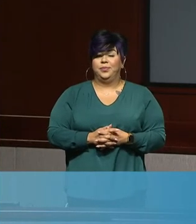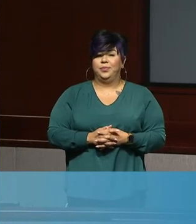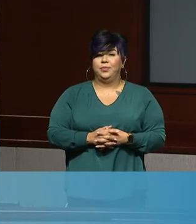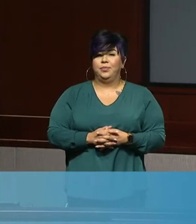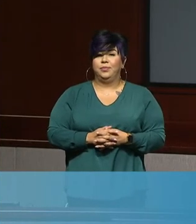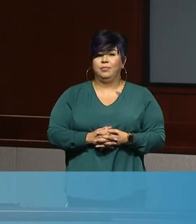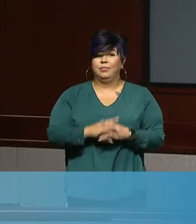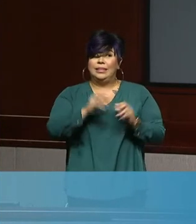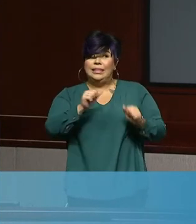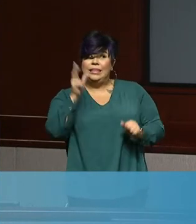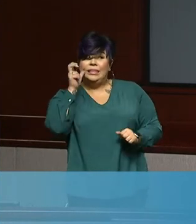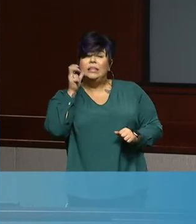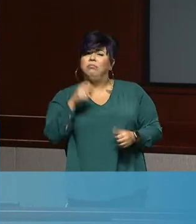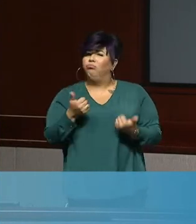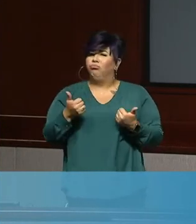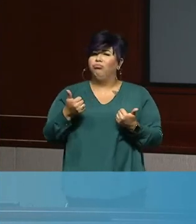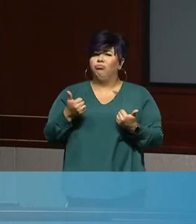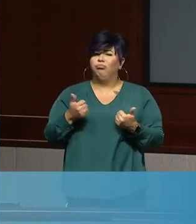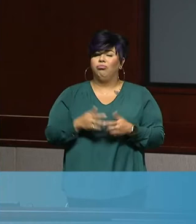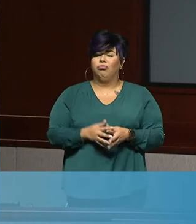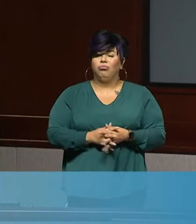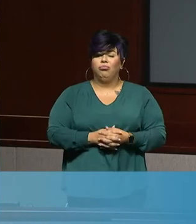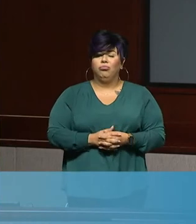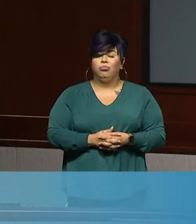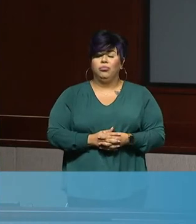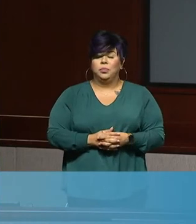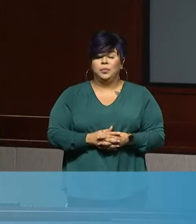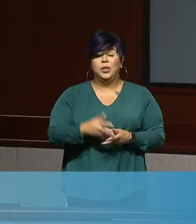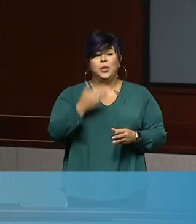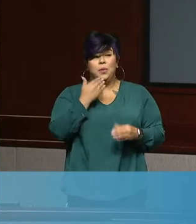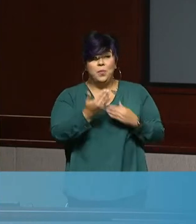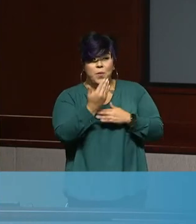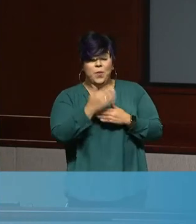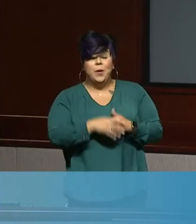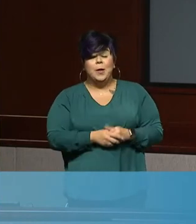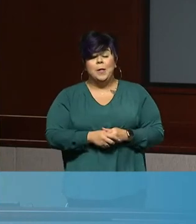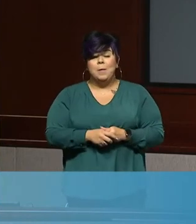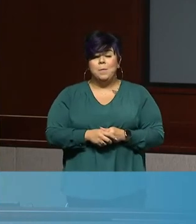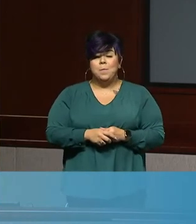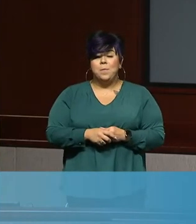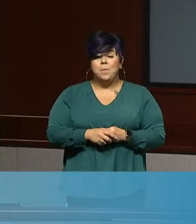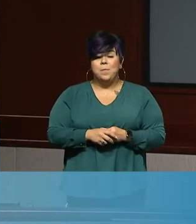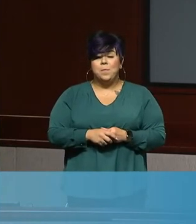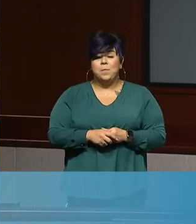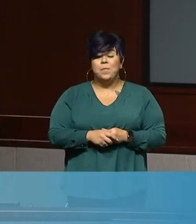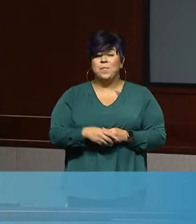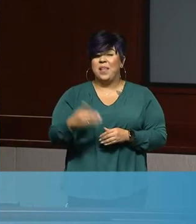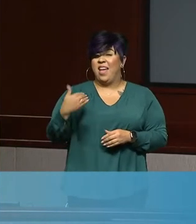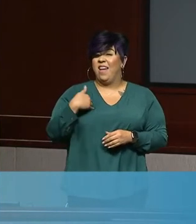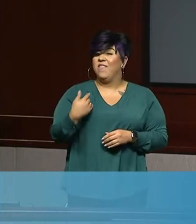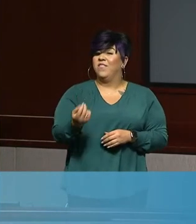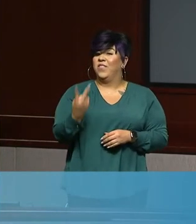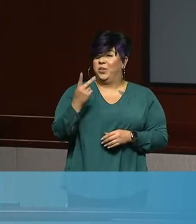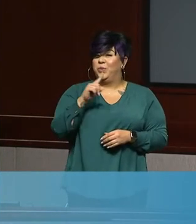Can you hear me? Yes. Good morning. Well, I have two questions